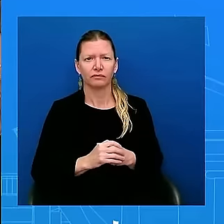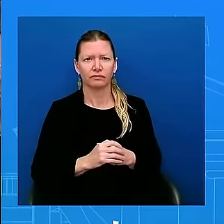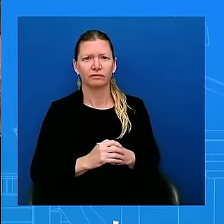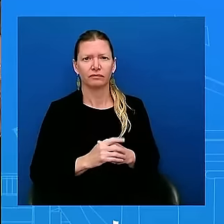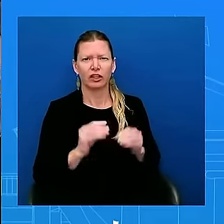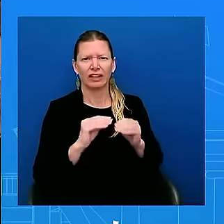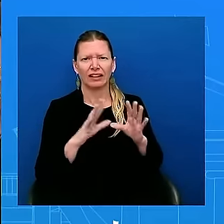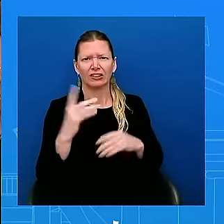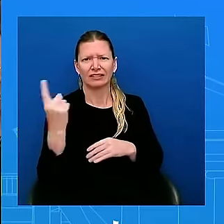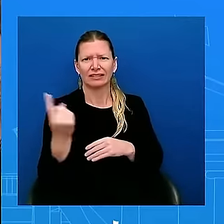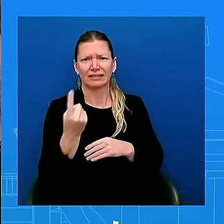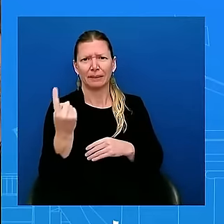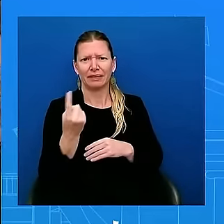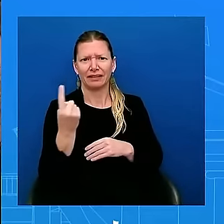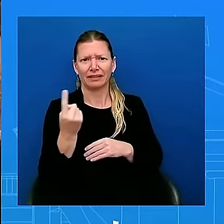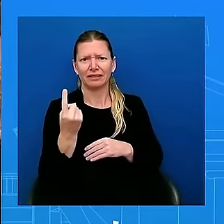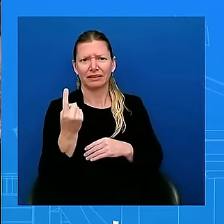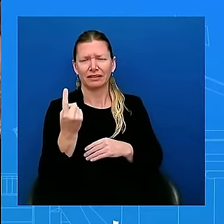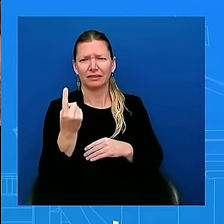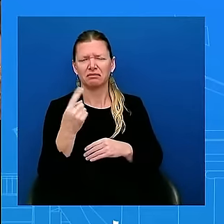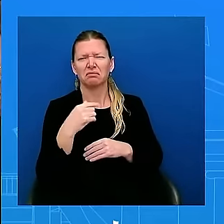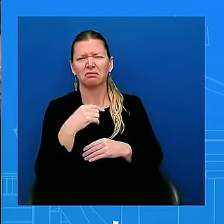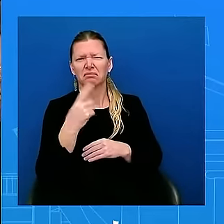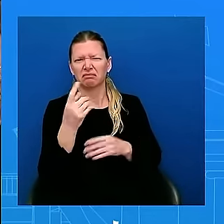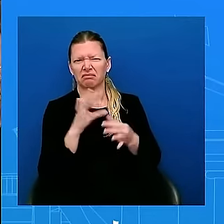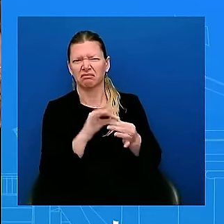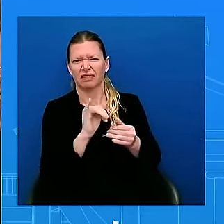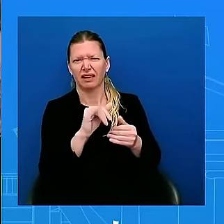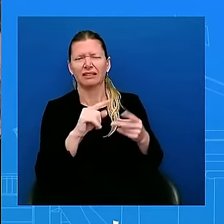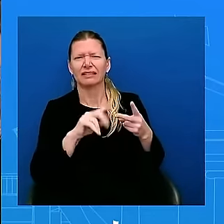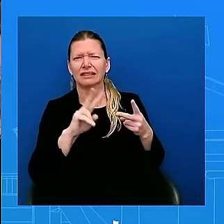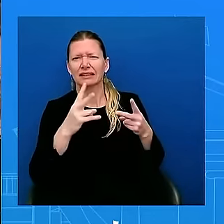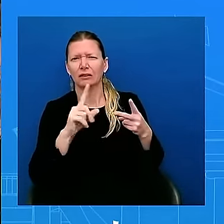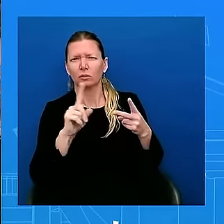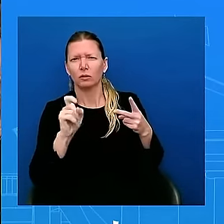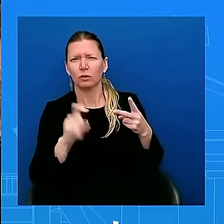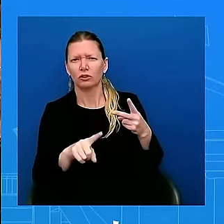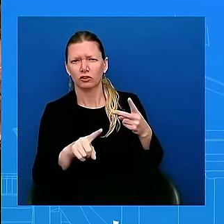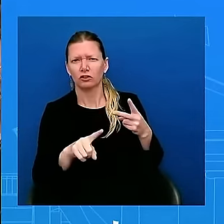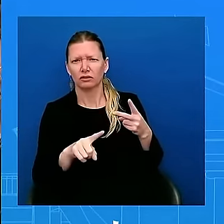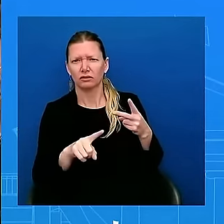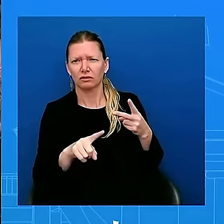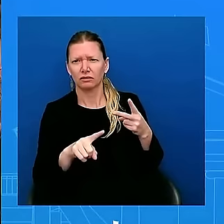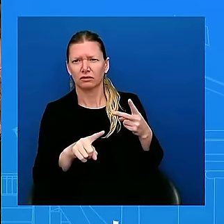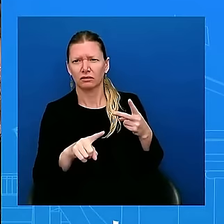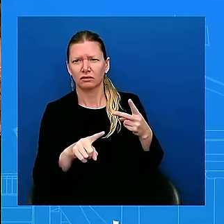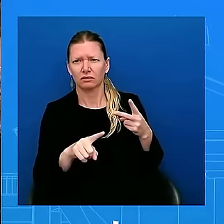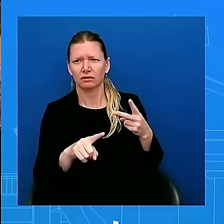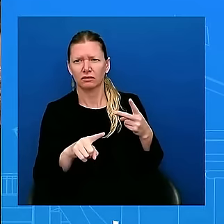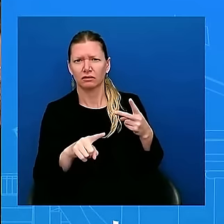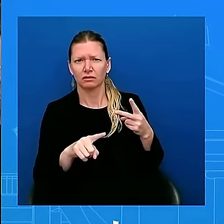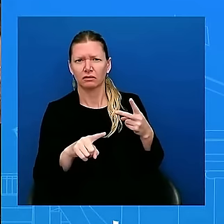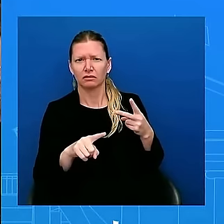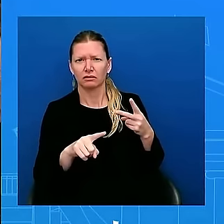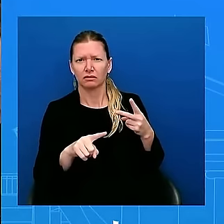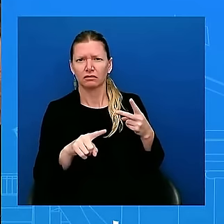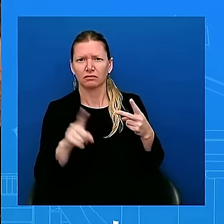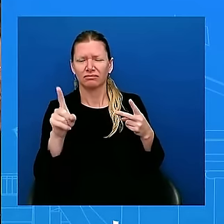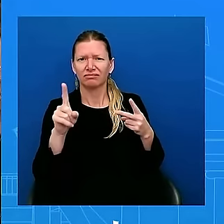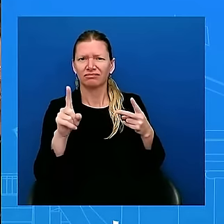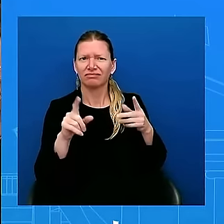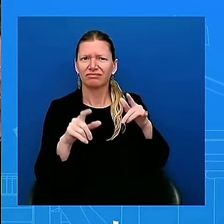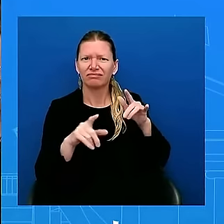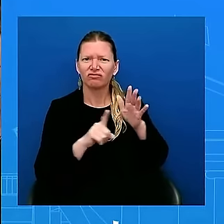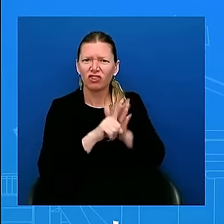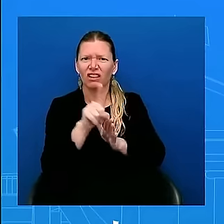second question. Hezbollah has been firing thousands of rockets. At what point does that violate the president's don't, don't, don't warning?